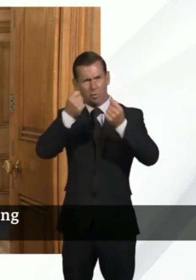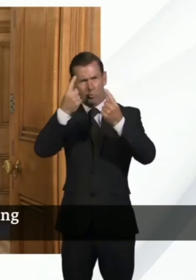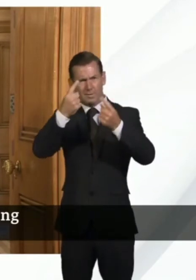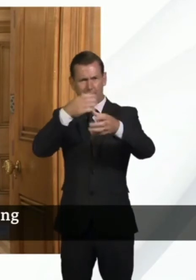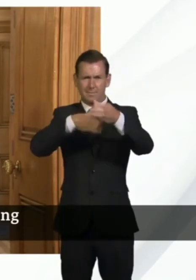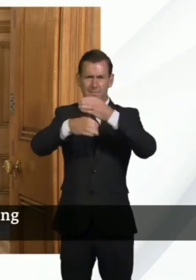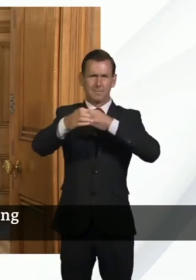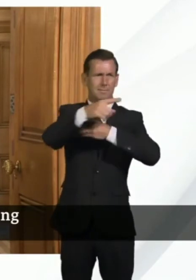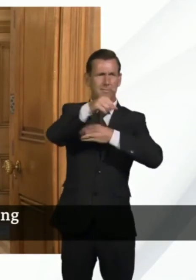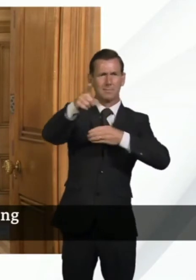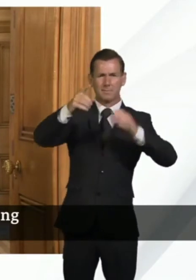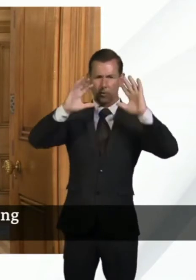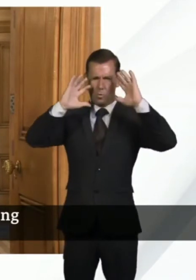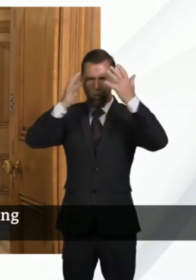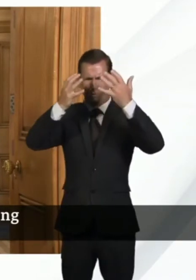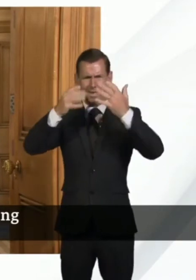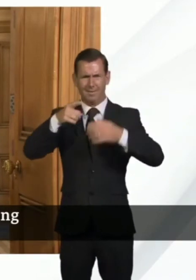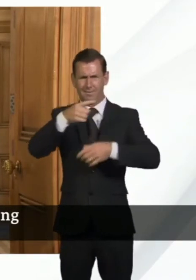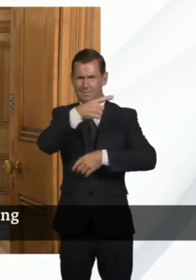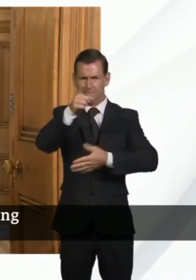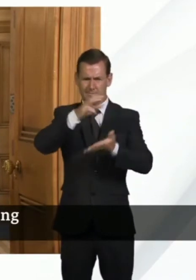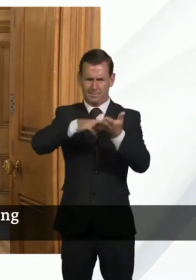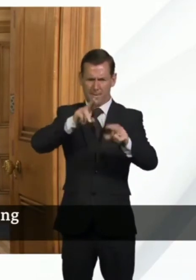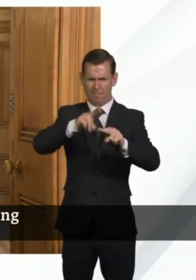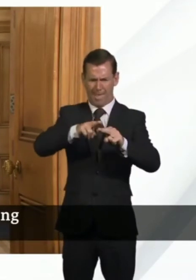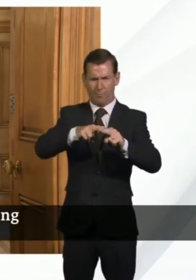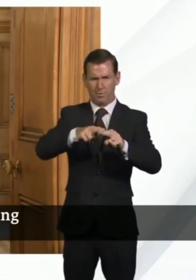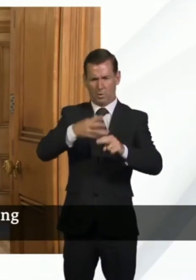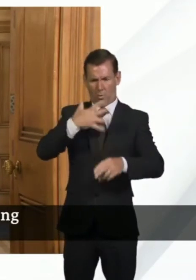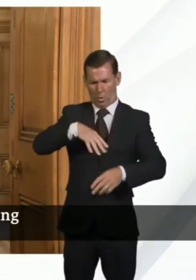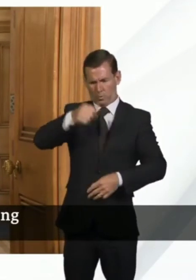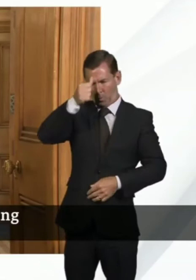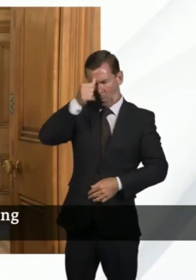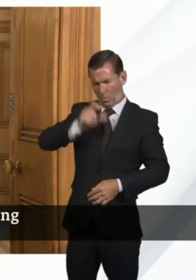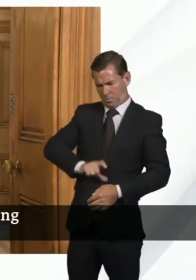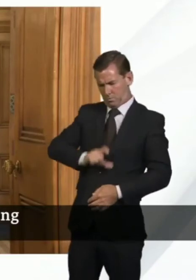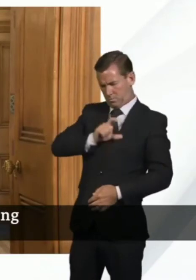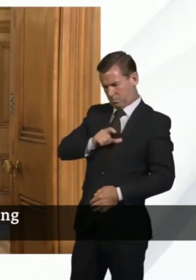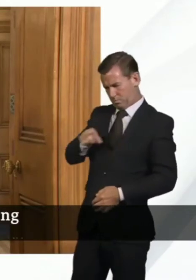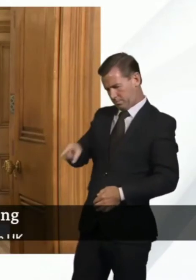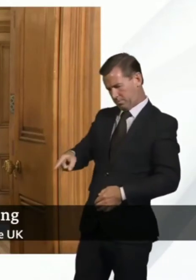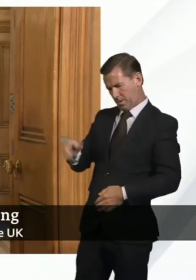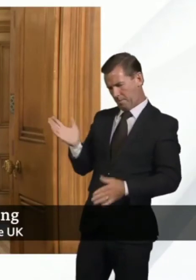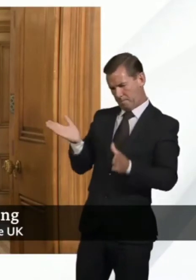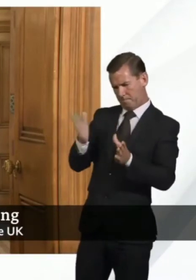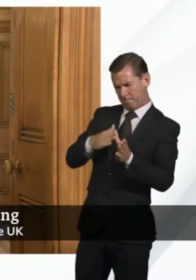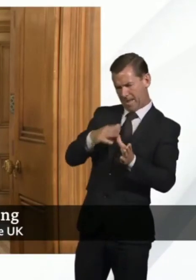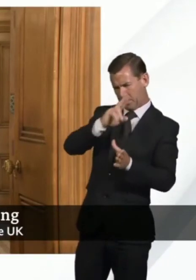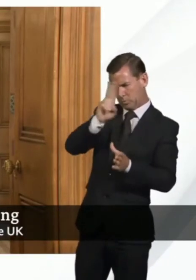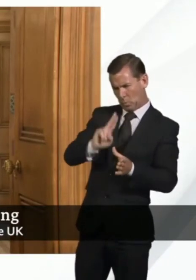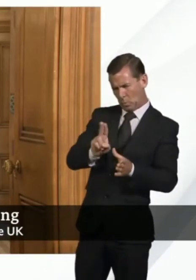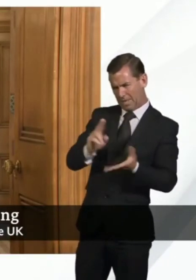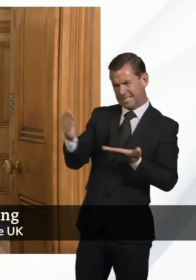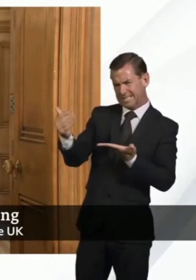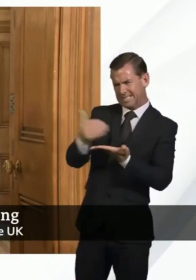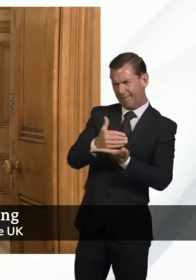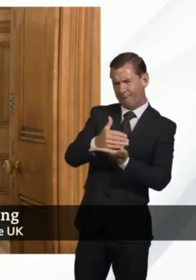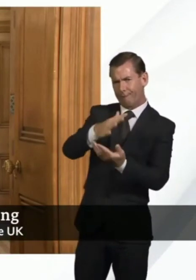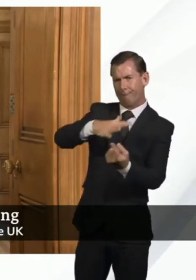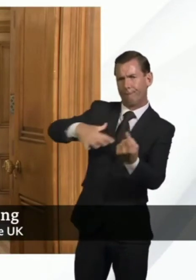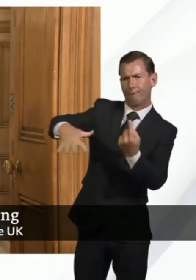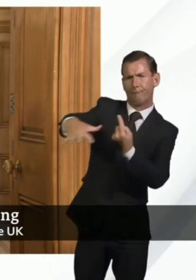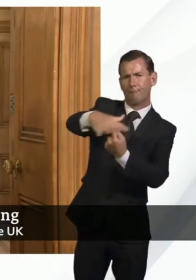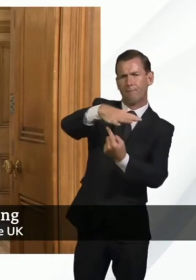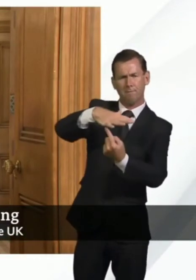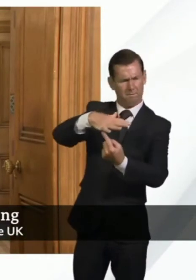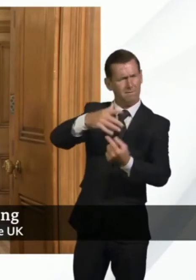around this and they will want to be sure that if they send their children back to school, they do so in a safe environment. But